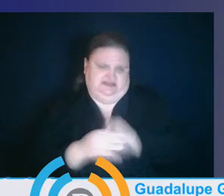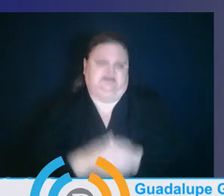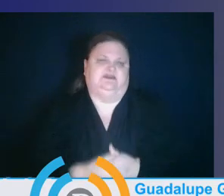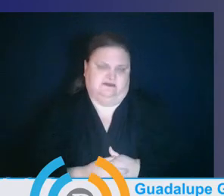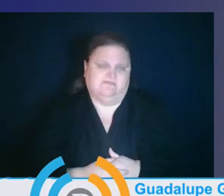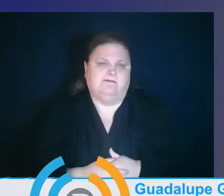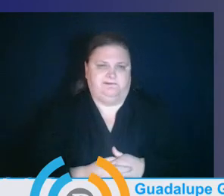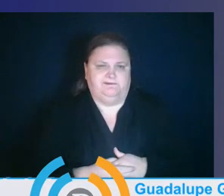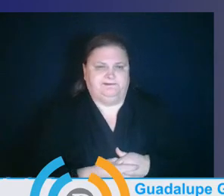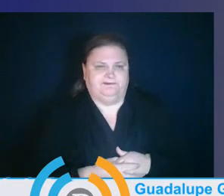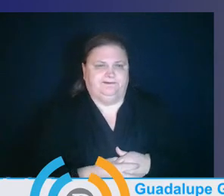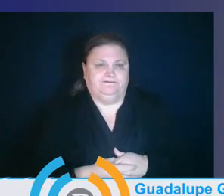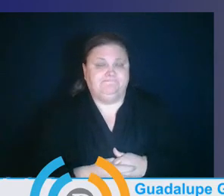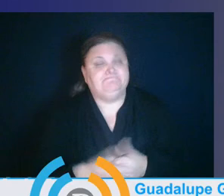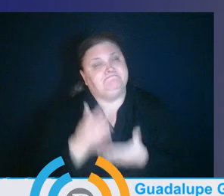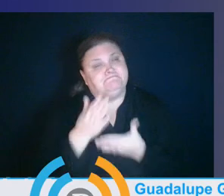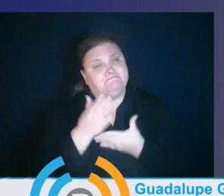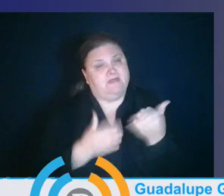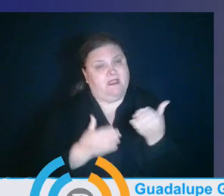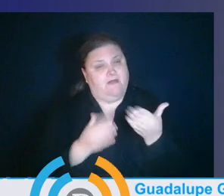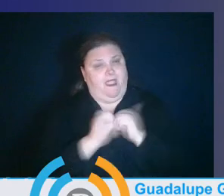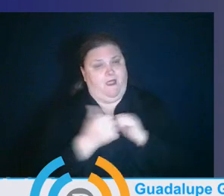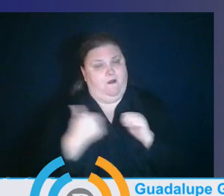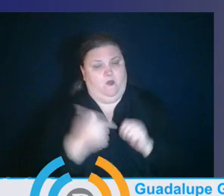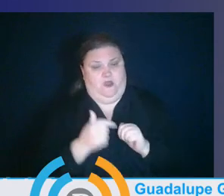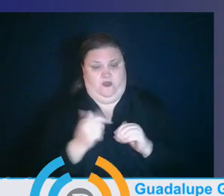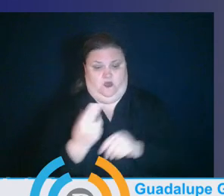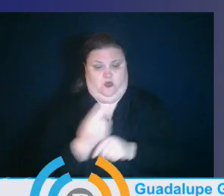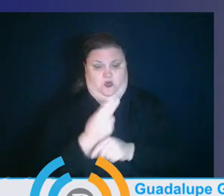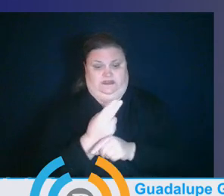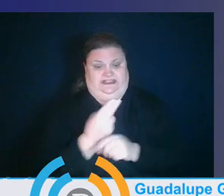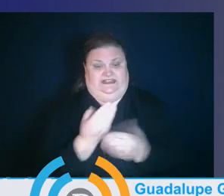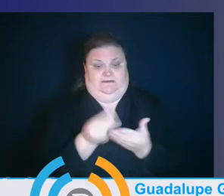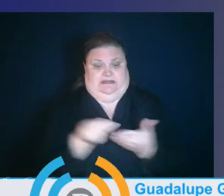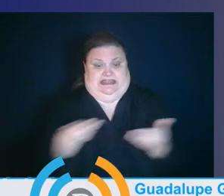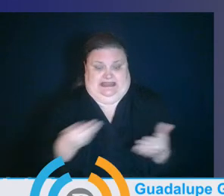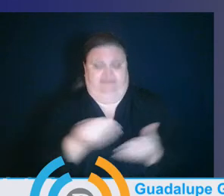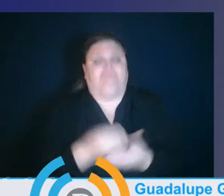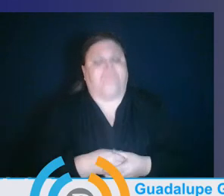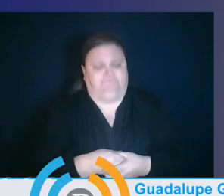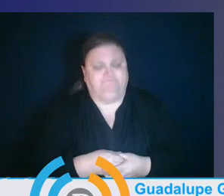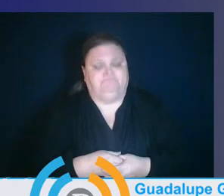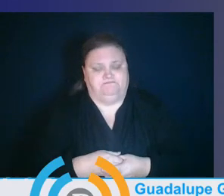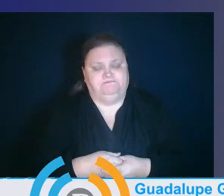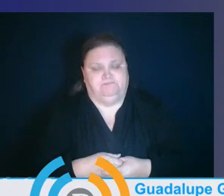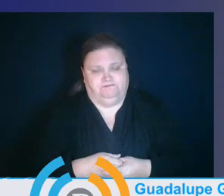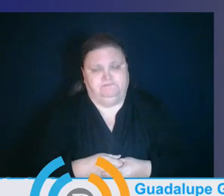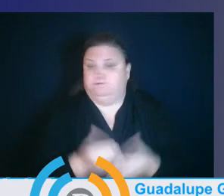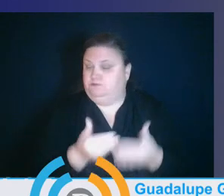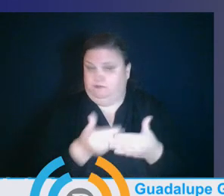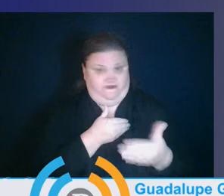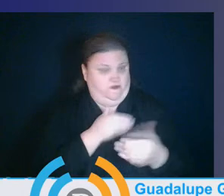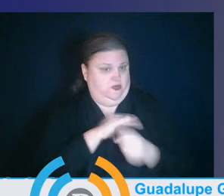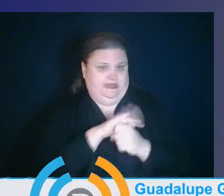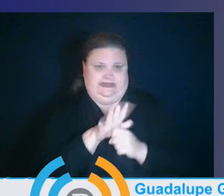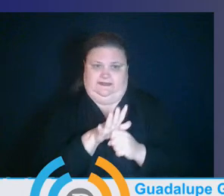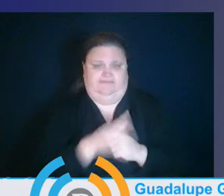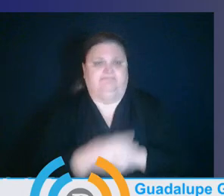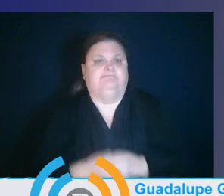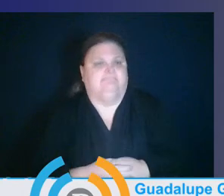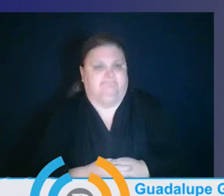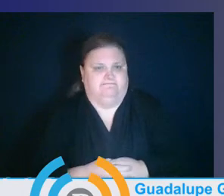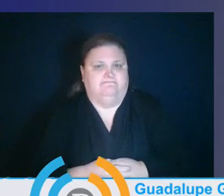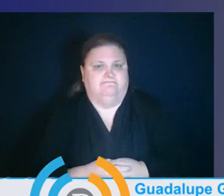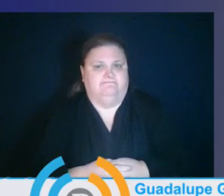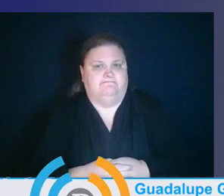some of the ways that we're leveraging our available resources, and this goes back pre-pandemic. If you think about sort